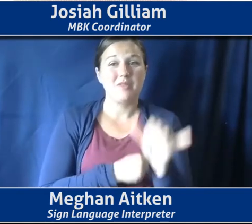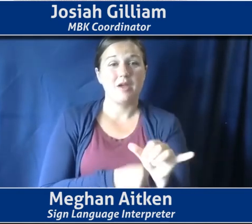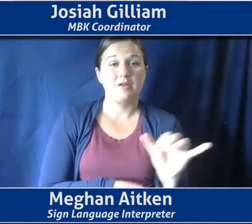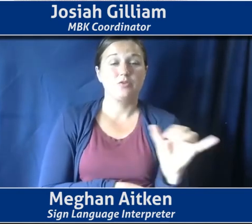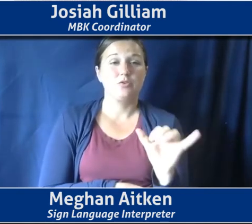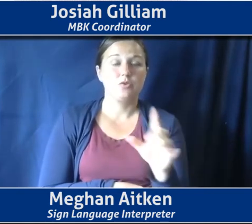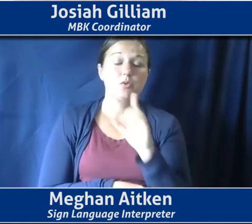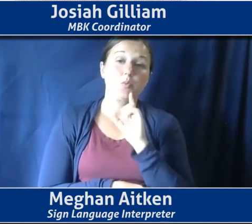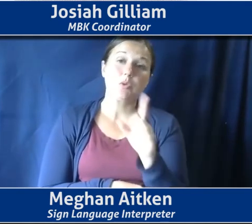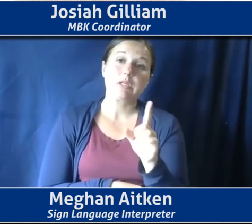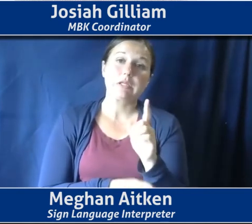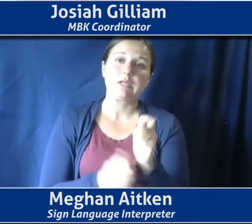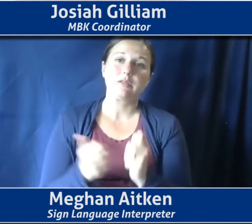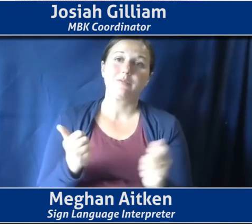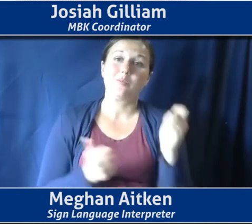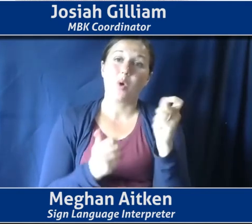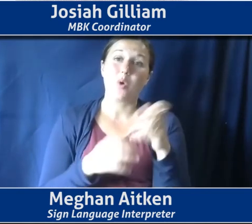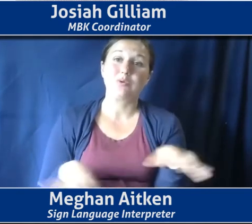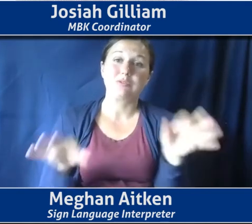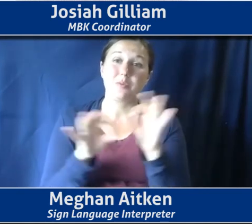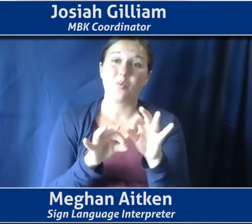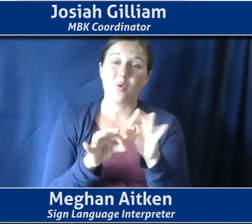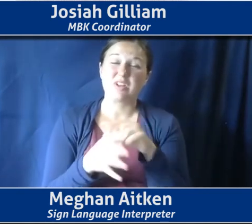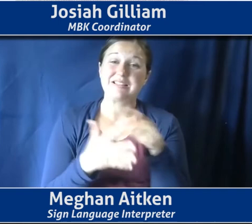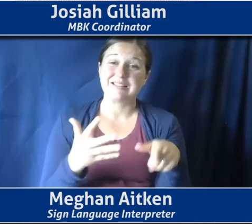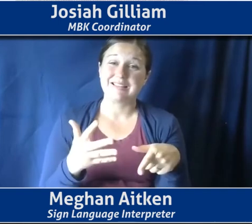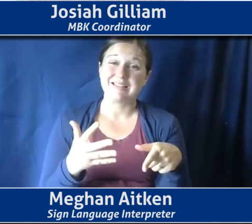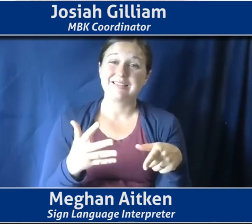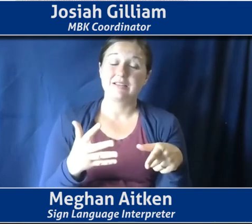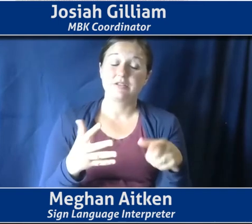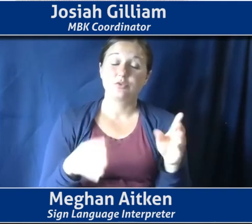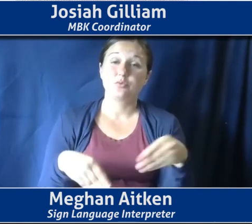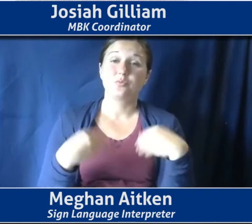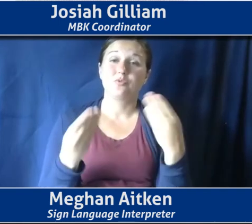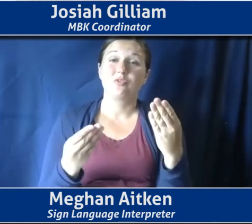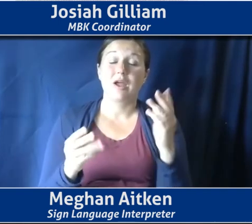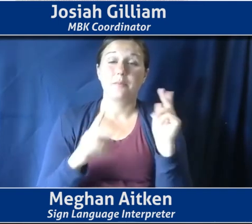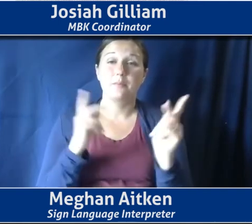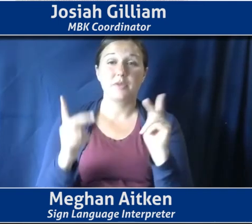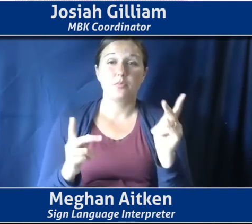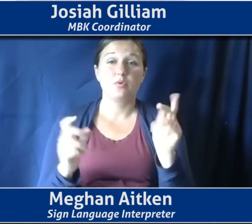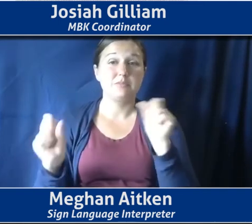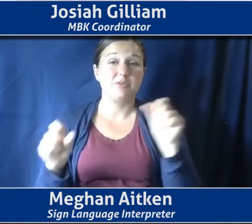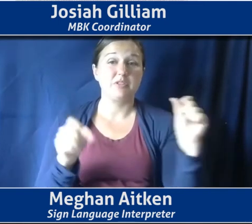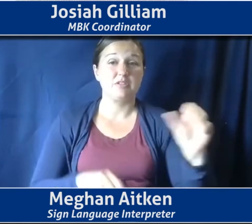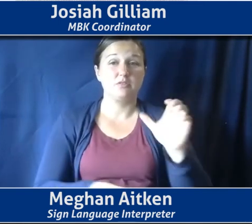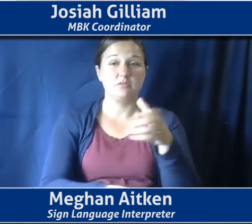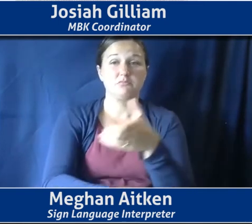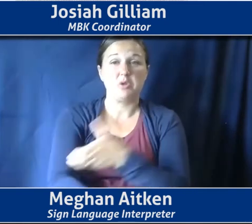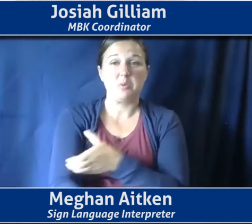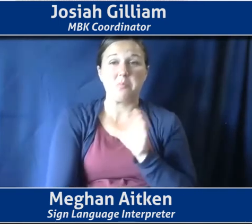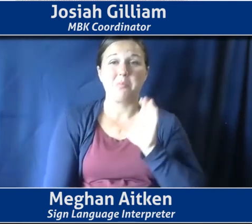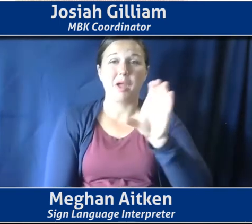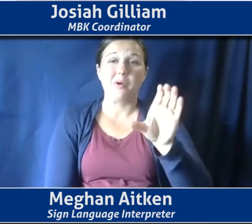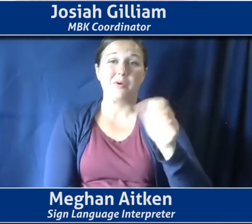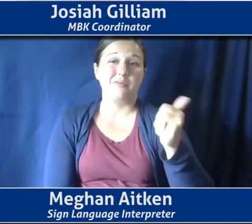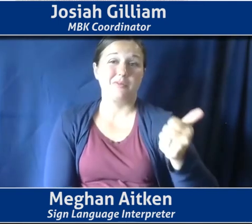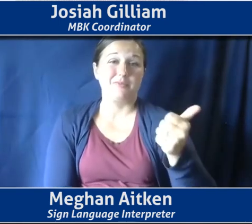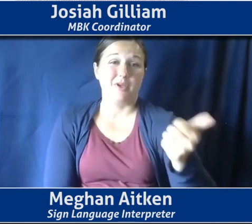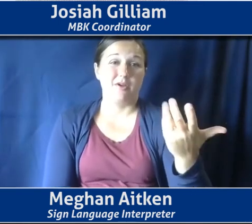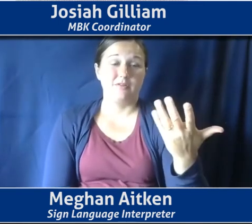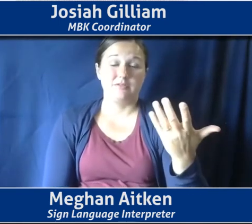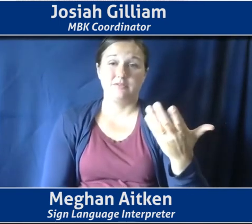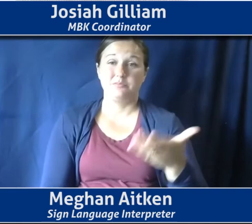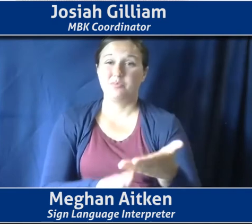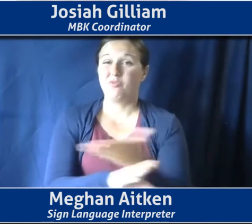people, um, abilities to empower themselves, which they've been historically, um, you know, obstructed from